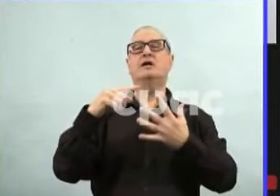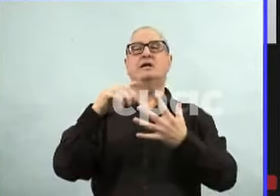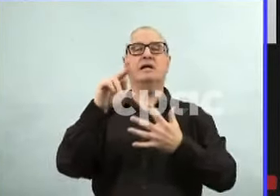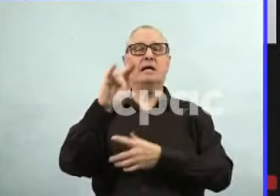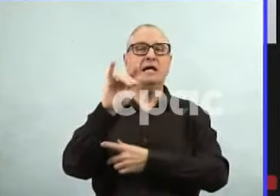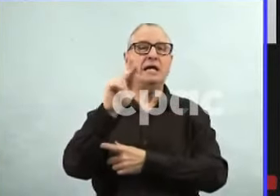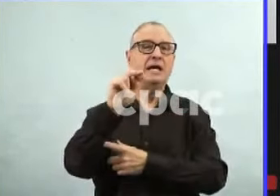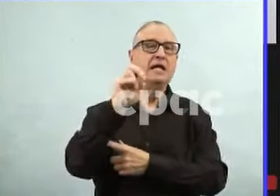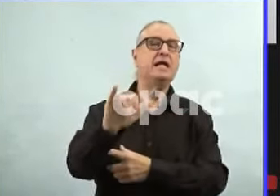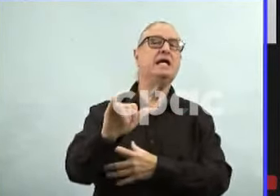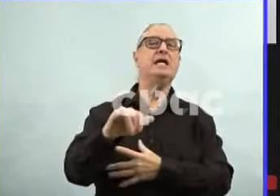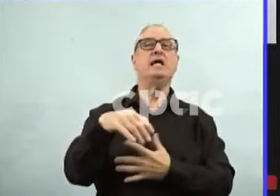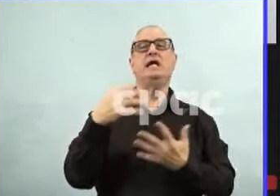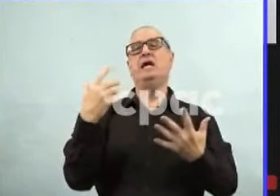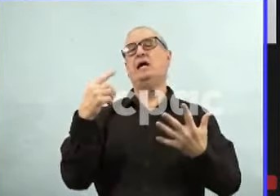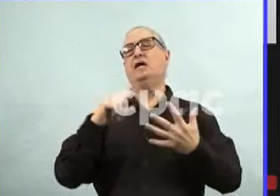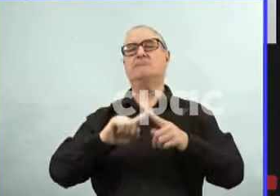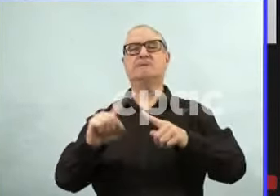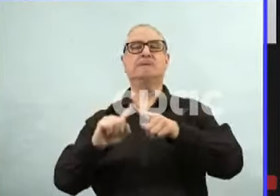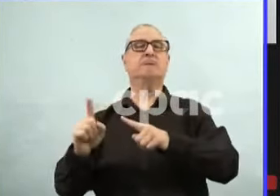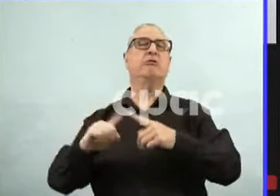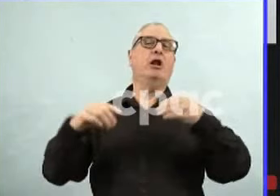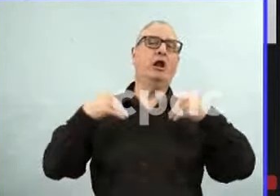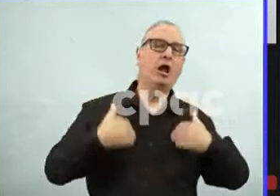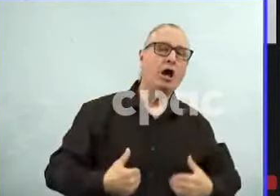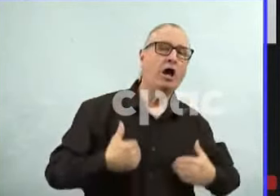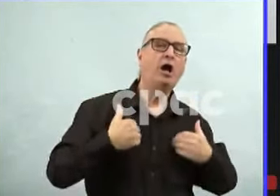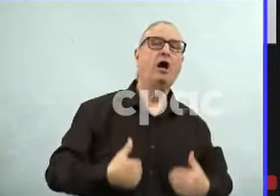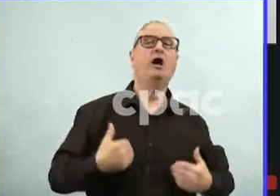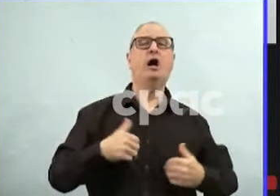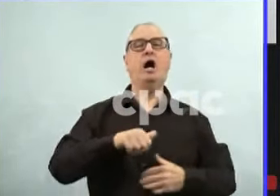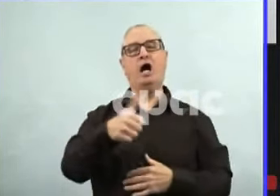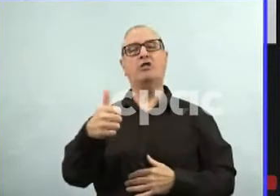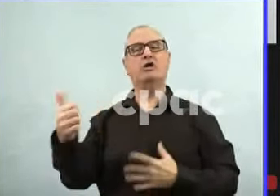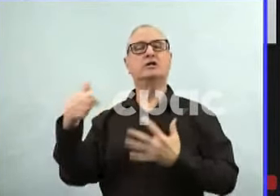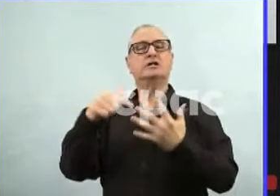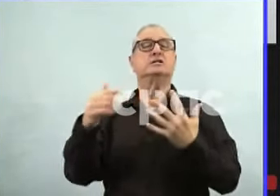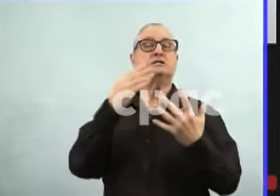you are